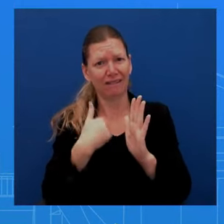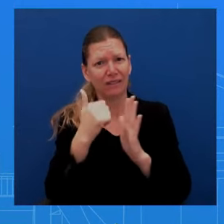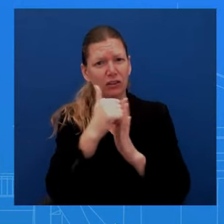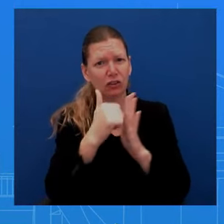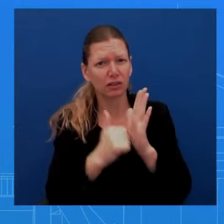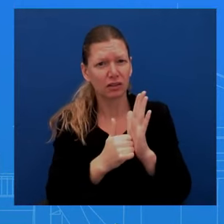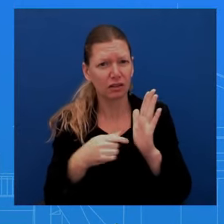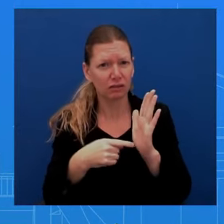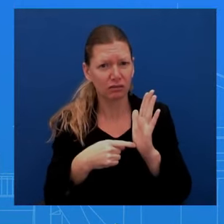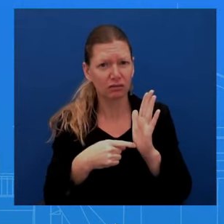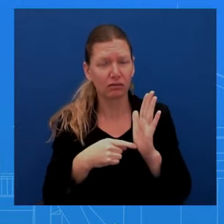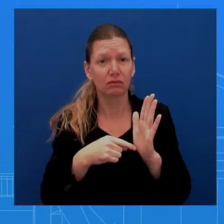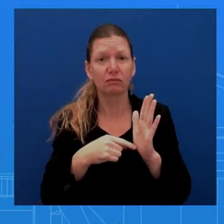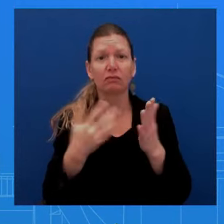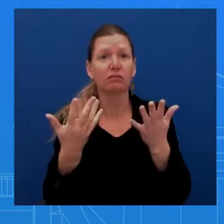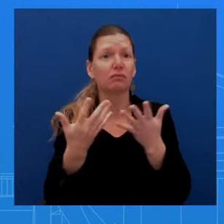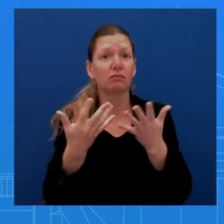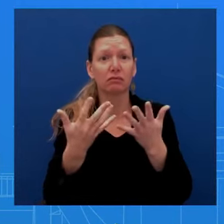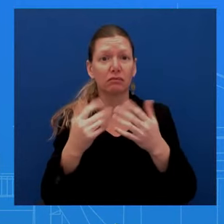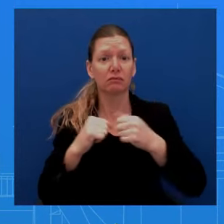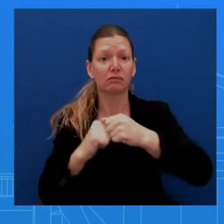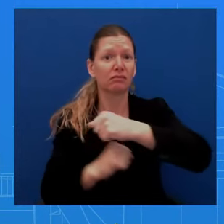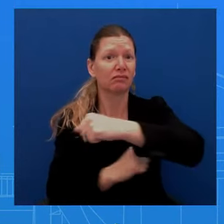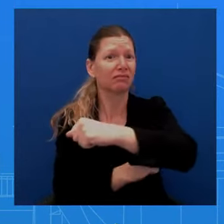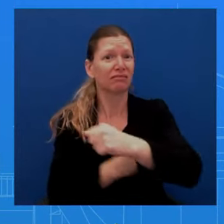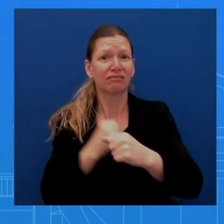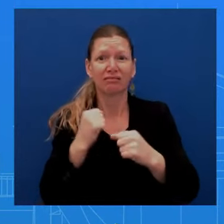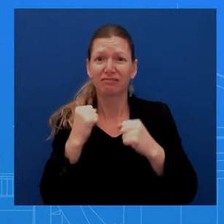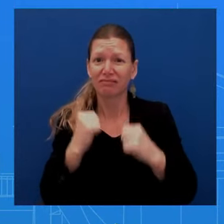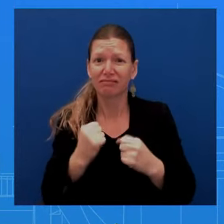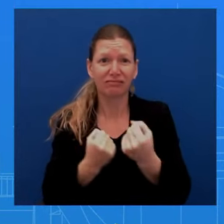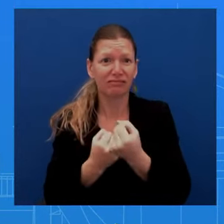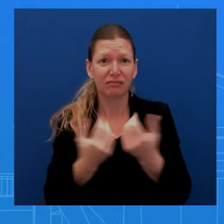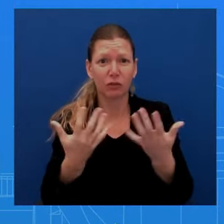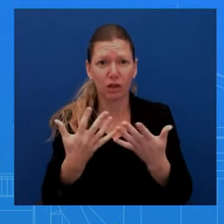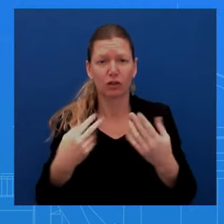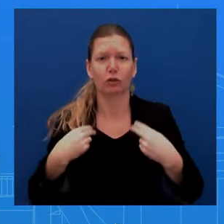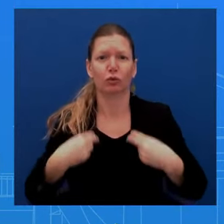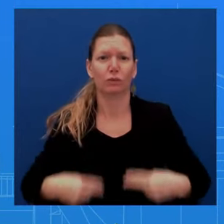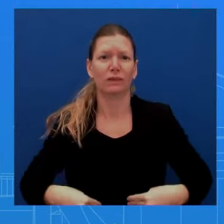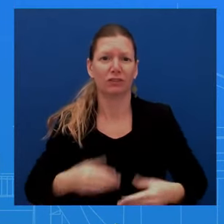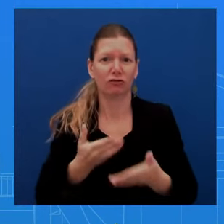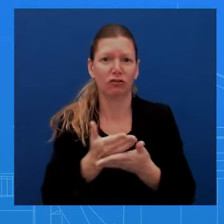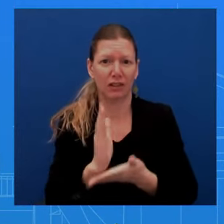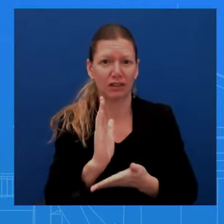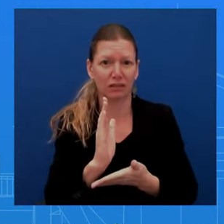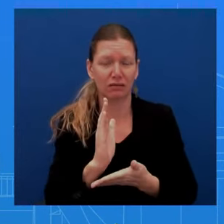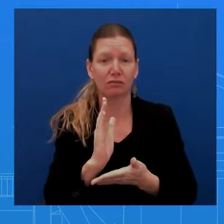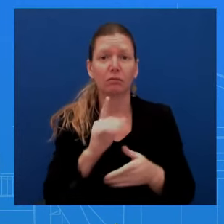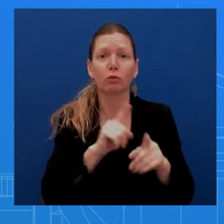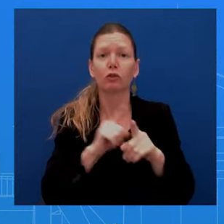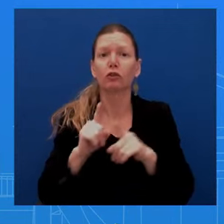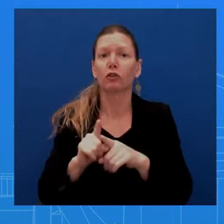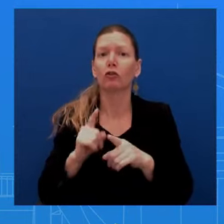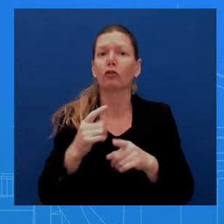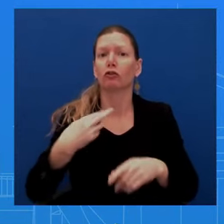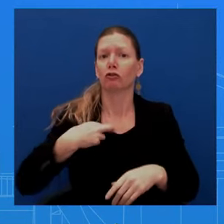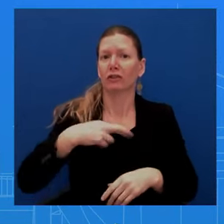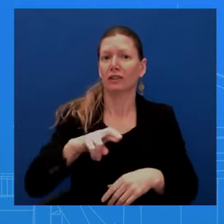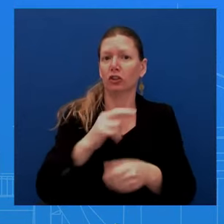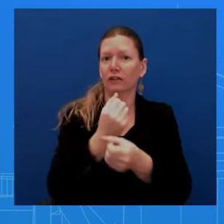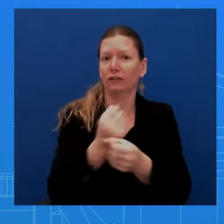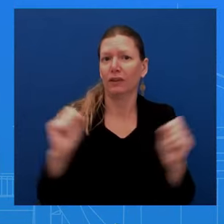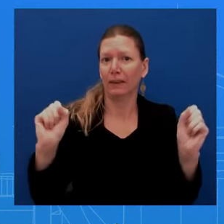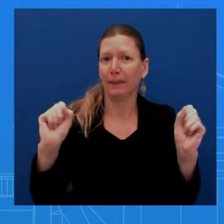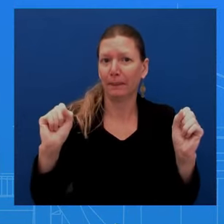includes religious freedom and we, and he does not and has not, will not tolerate, um, discrimination based on, on, on